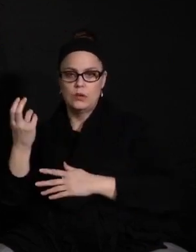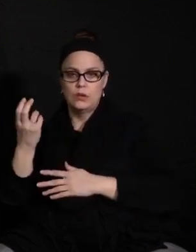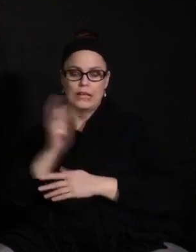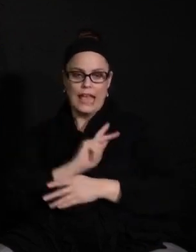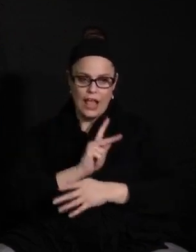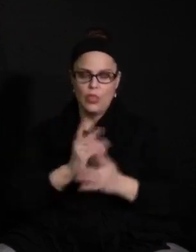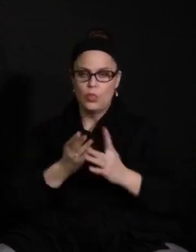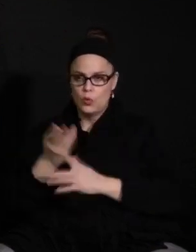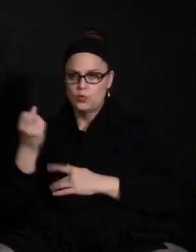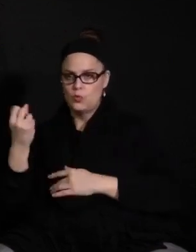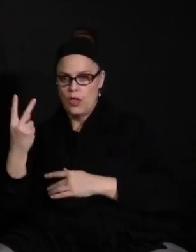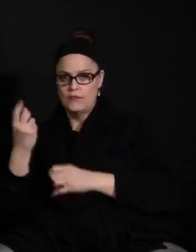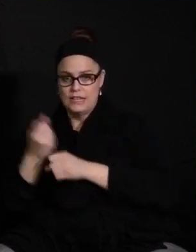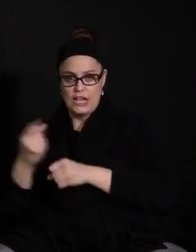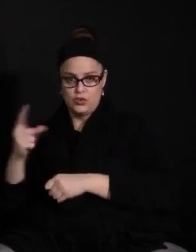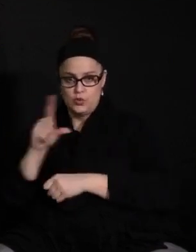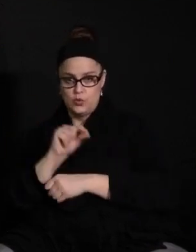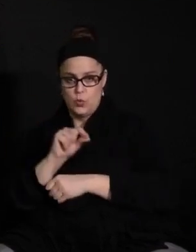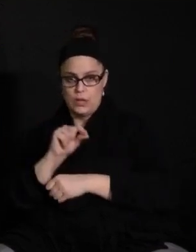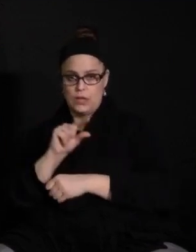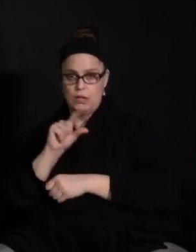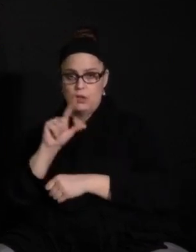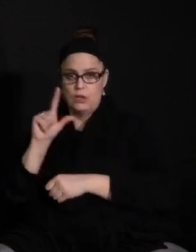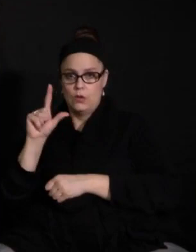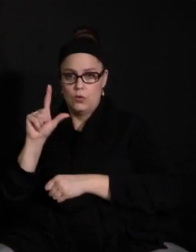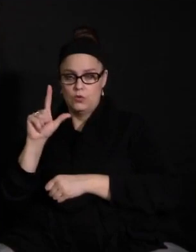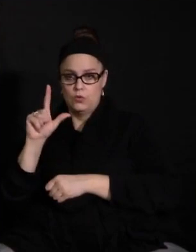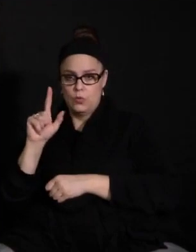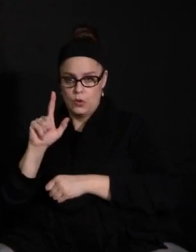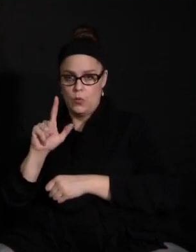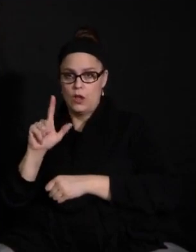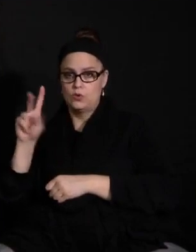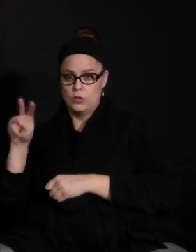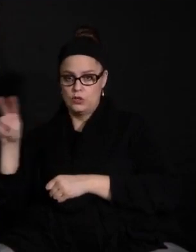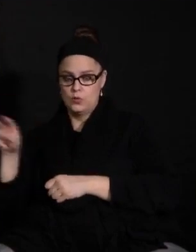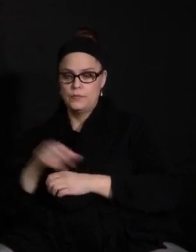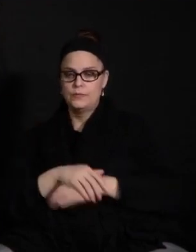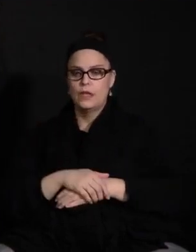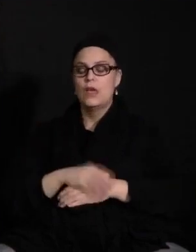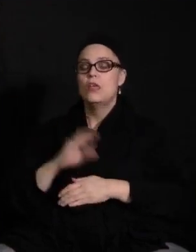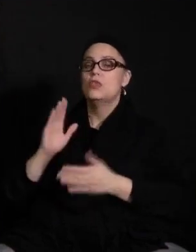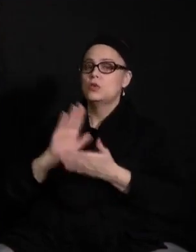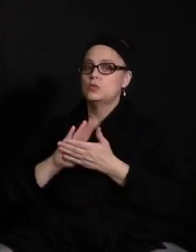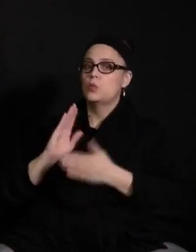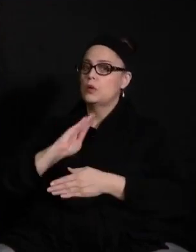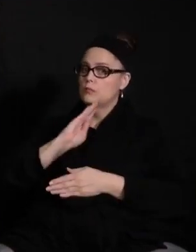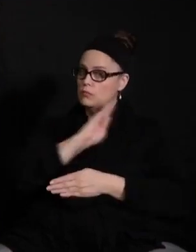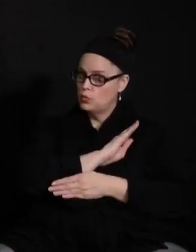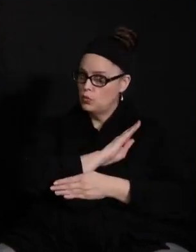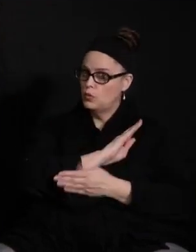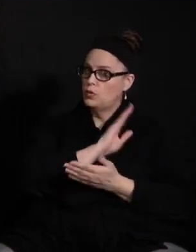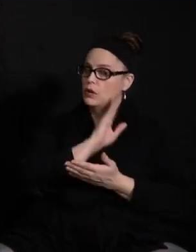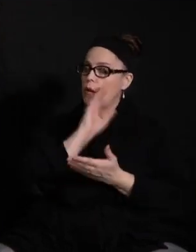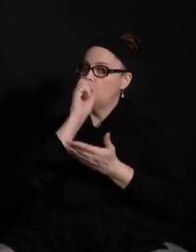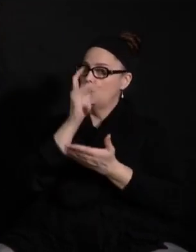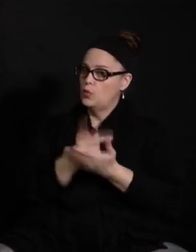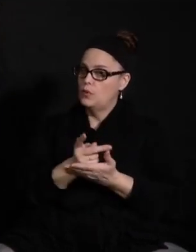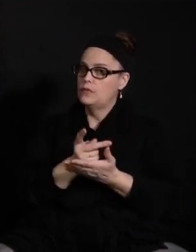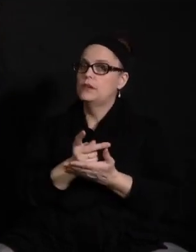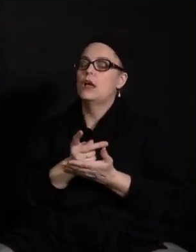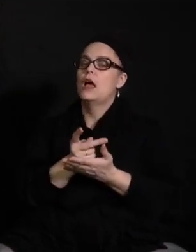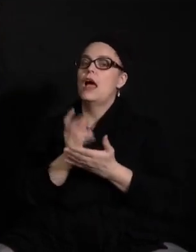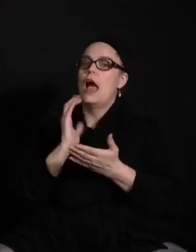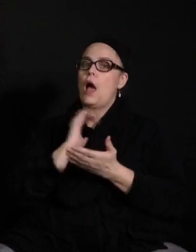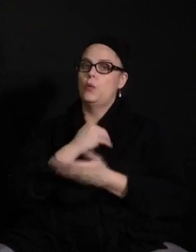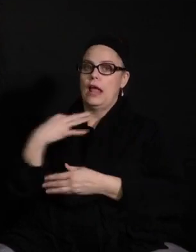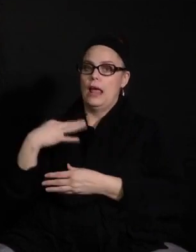Thank you for the question. At the January, one of the January board meetings, the school board approved our application to the state for a comprehensive